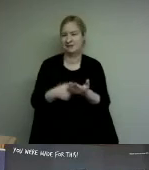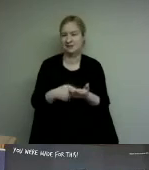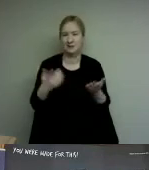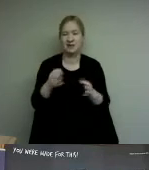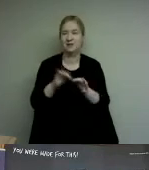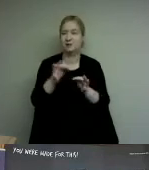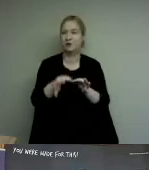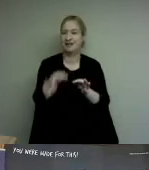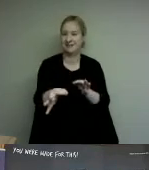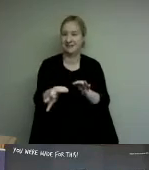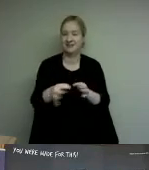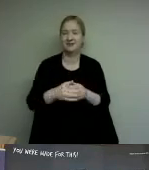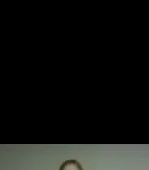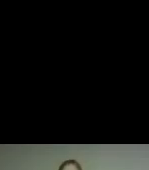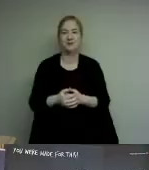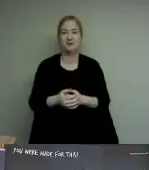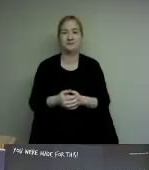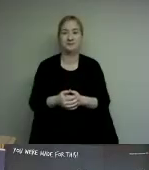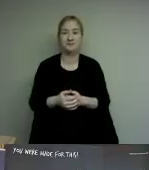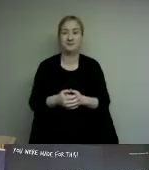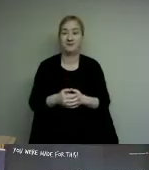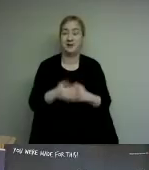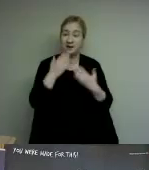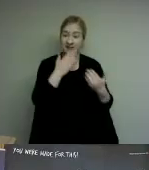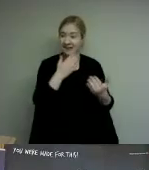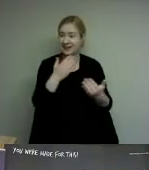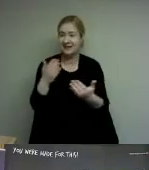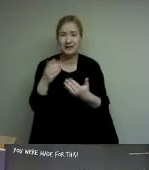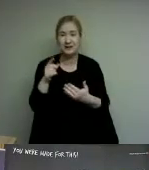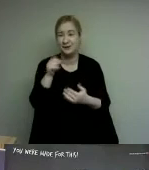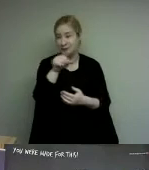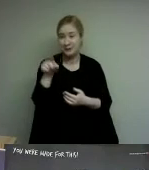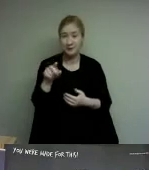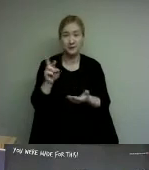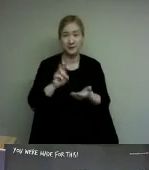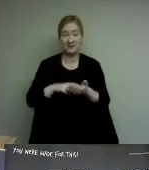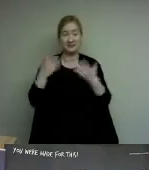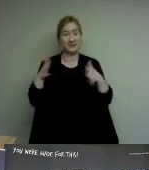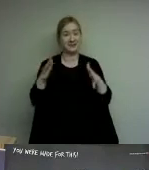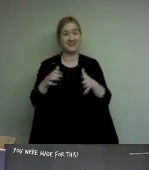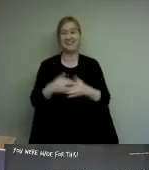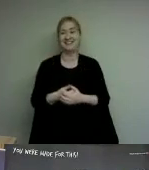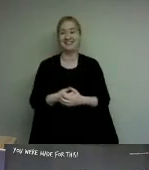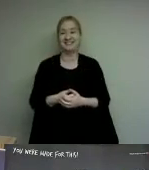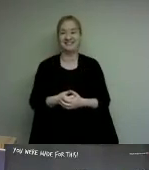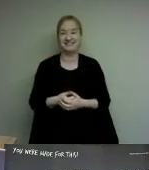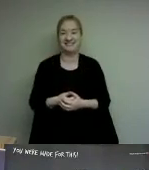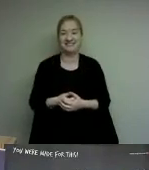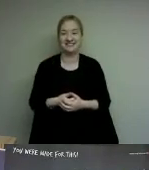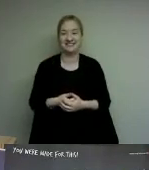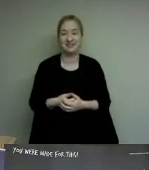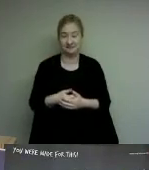for um the those of you who have already registered for next month um it's available now for you to